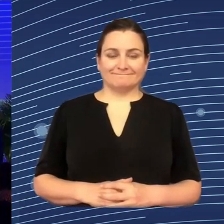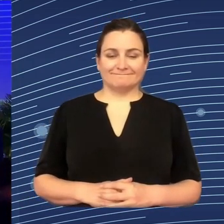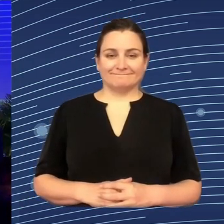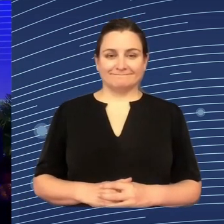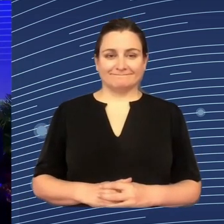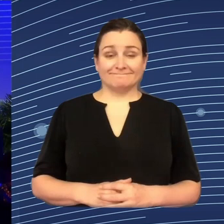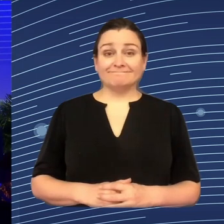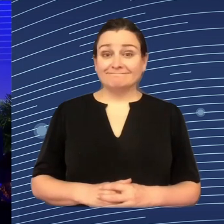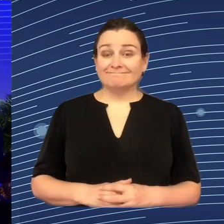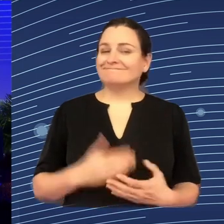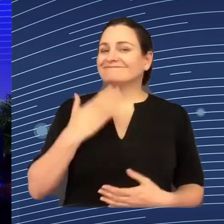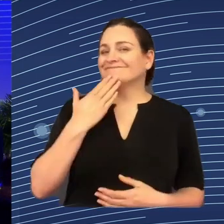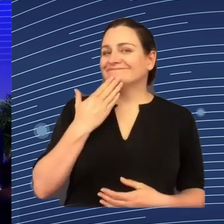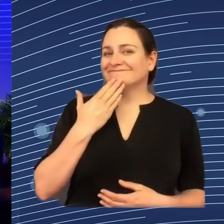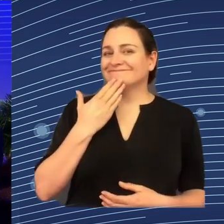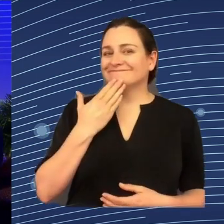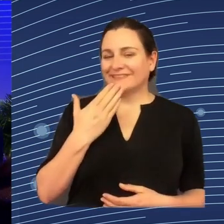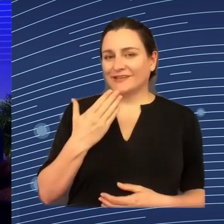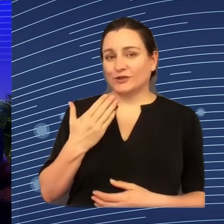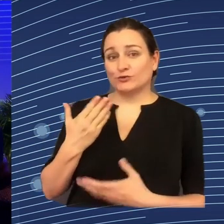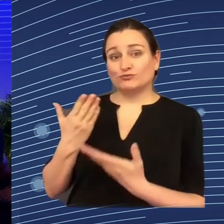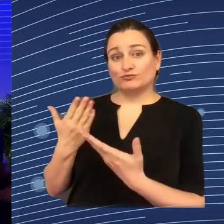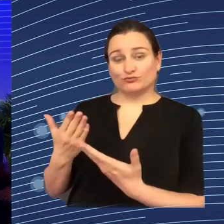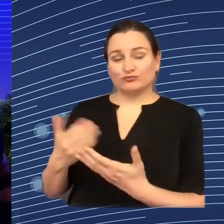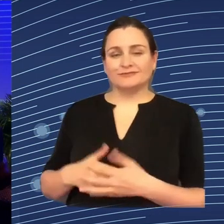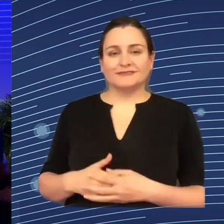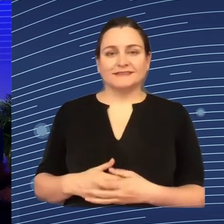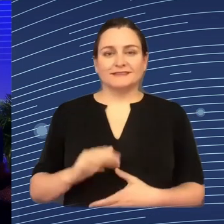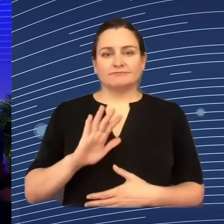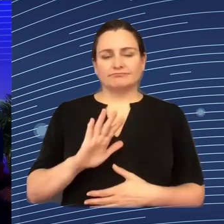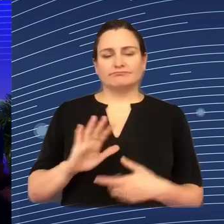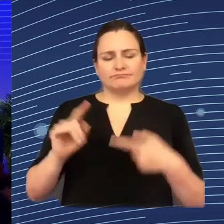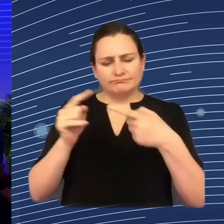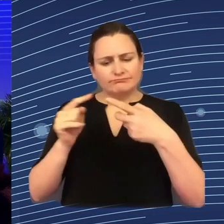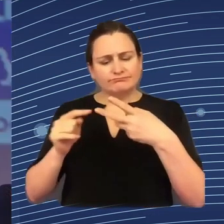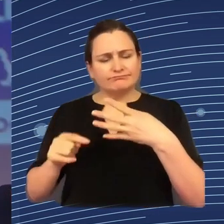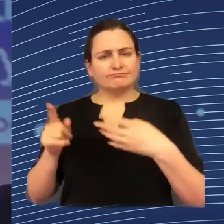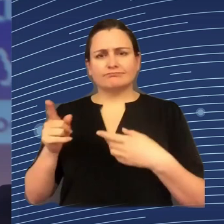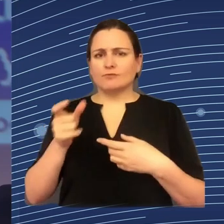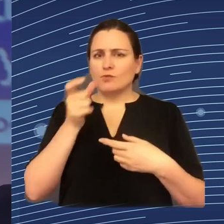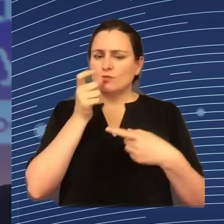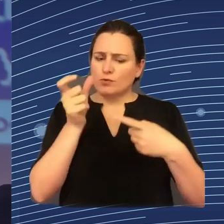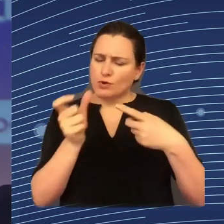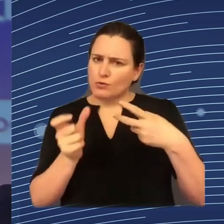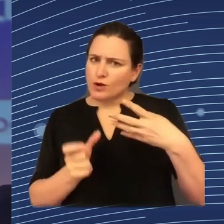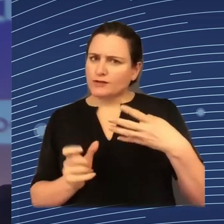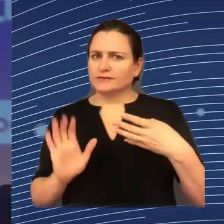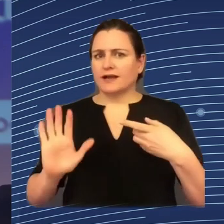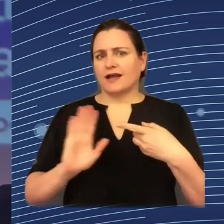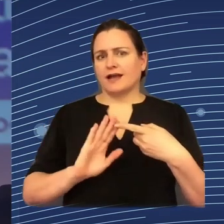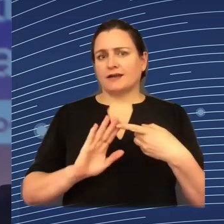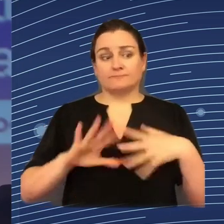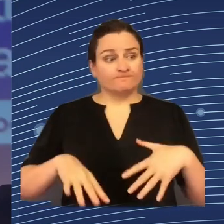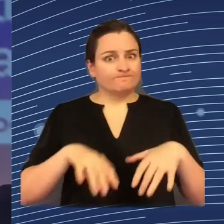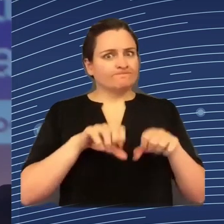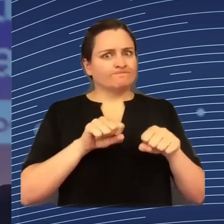Thank you very much, Ravit. I heard some really interesting keywords in your intervention, including the possibility to use